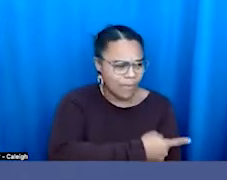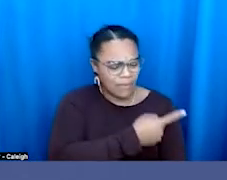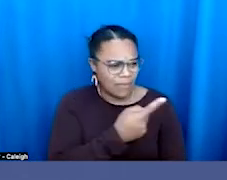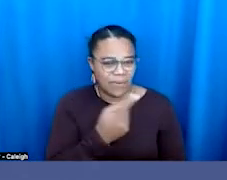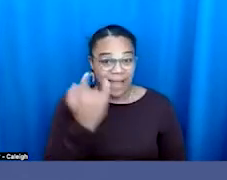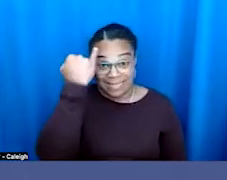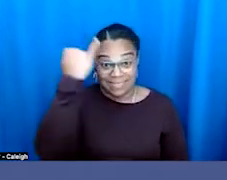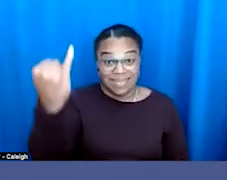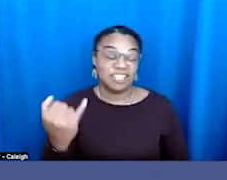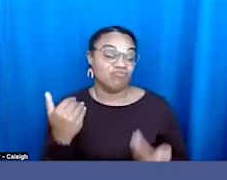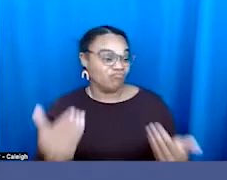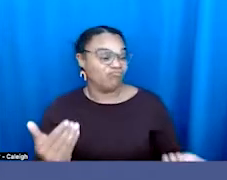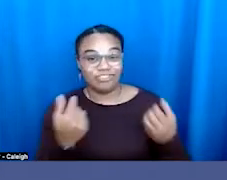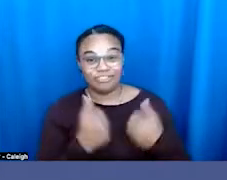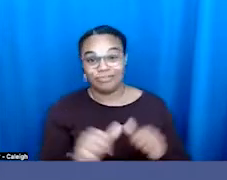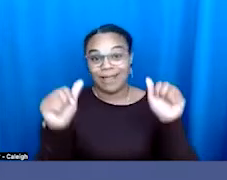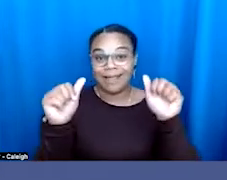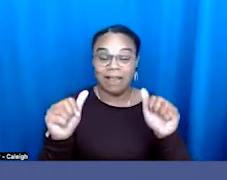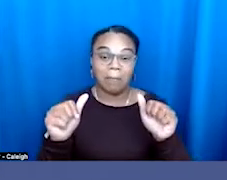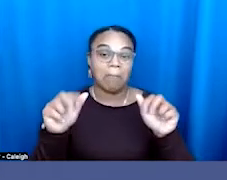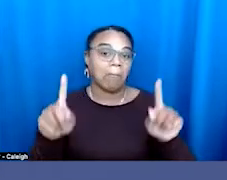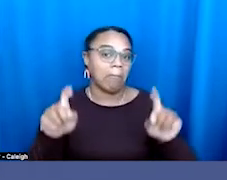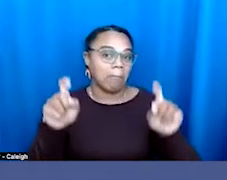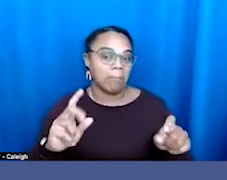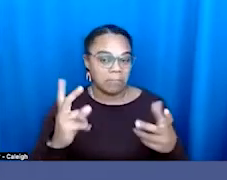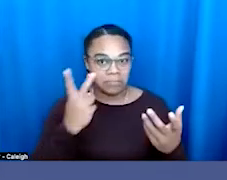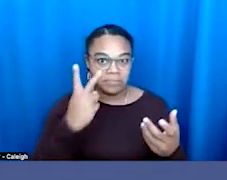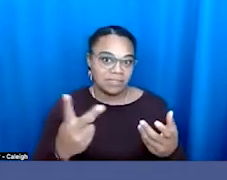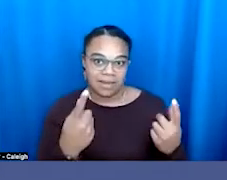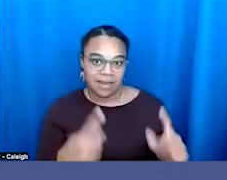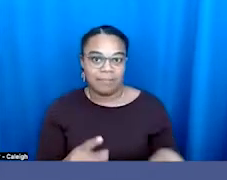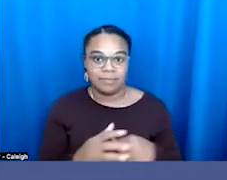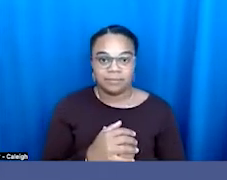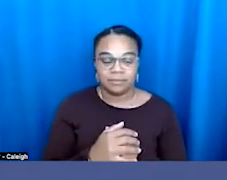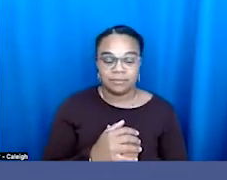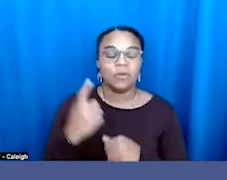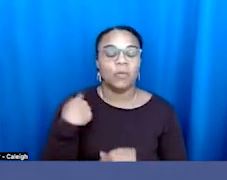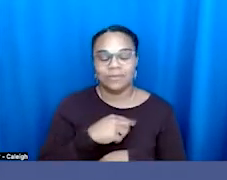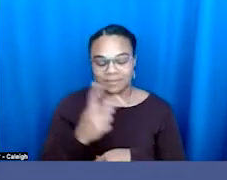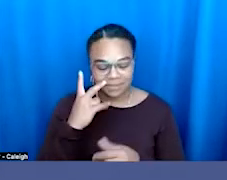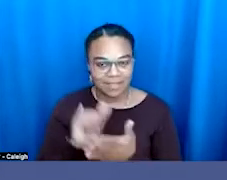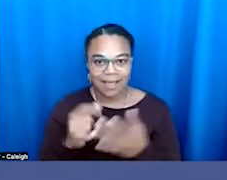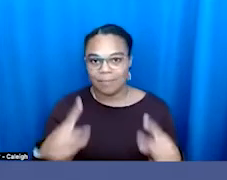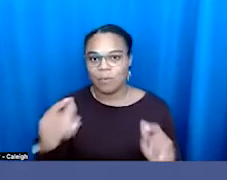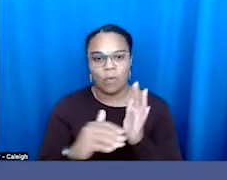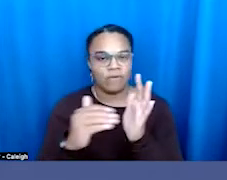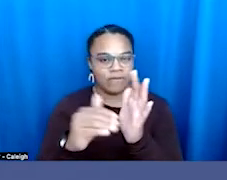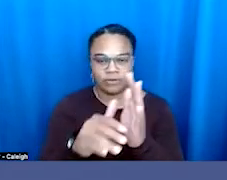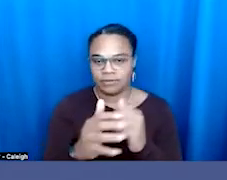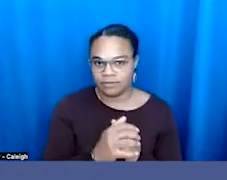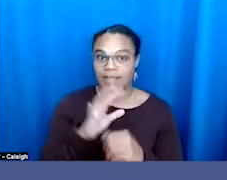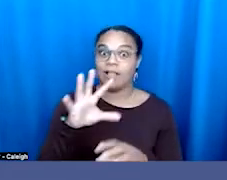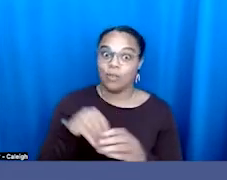play it, right? You experiment with it. We've seen this in movements over and over again, including our own LGBTQ